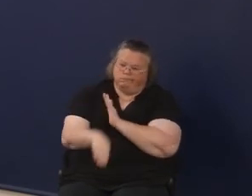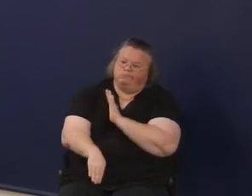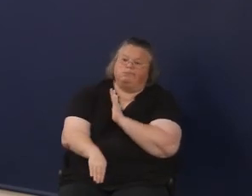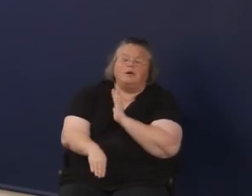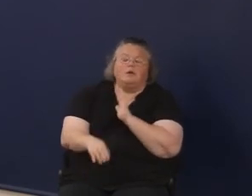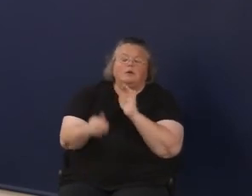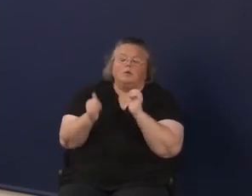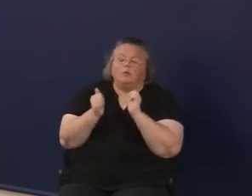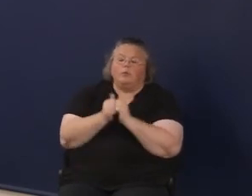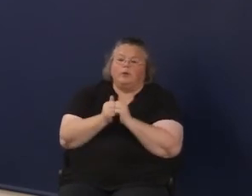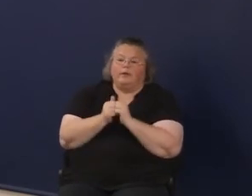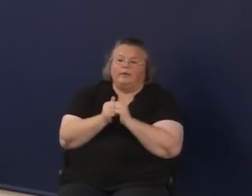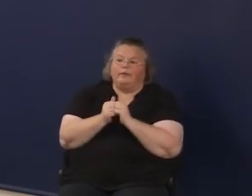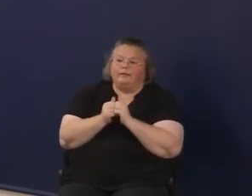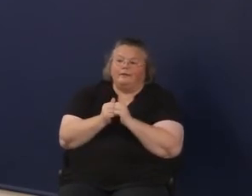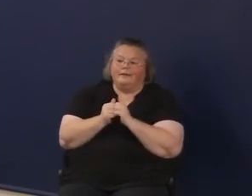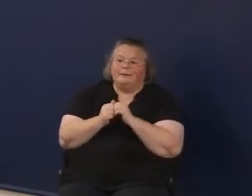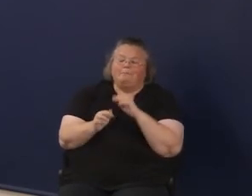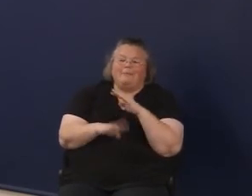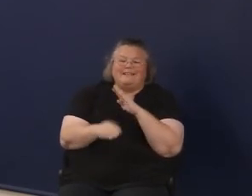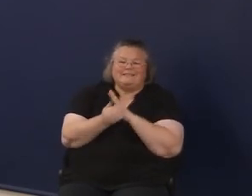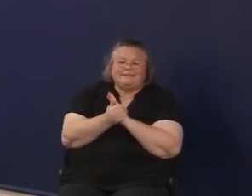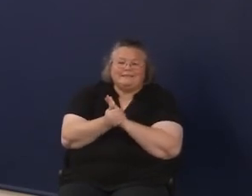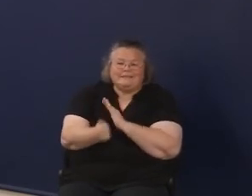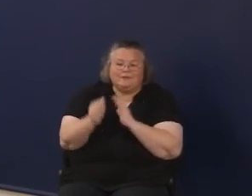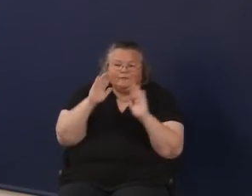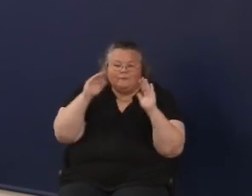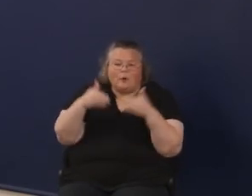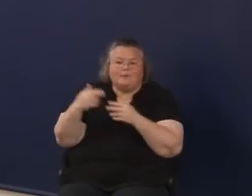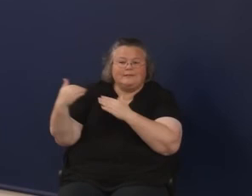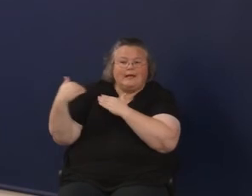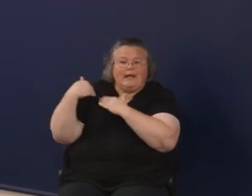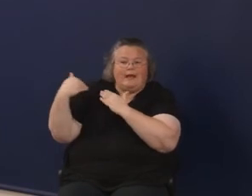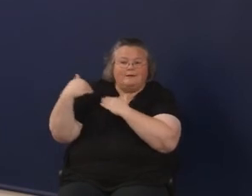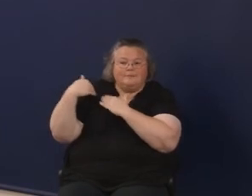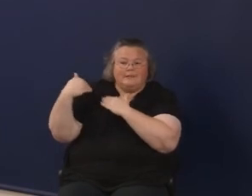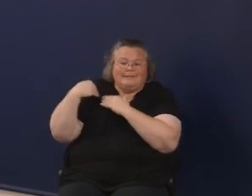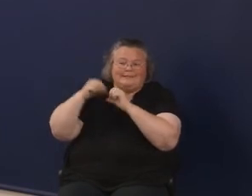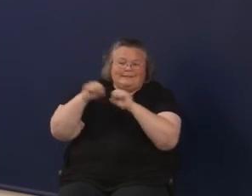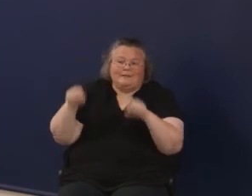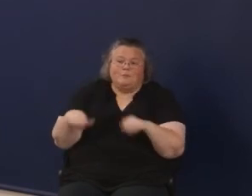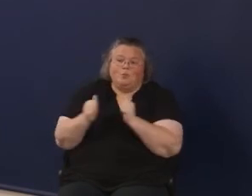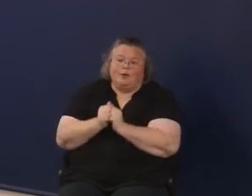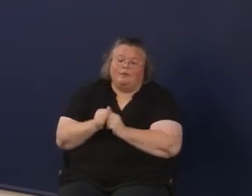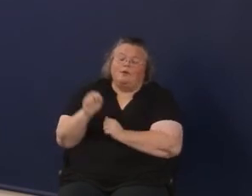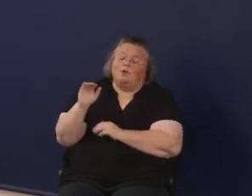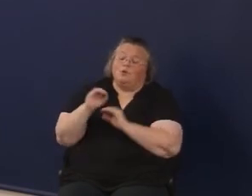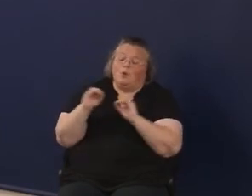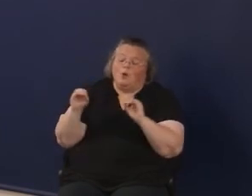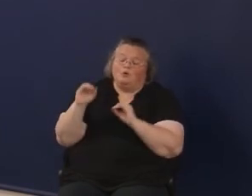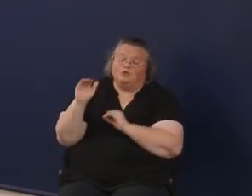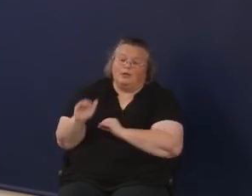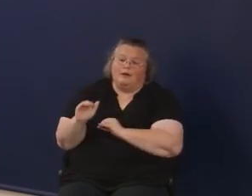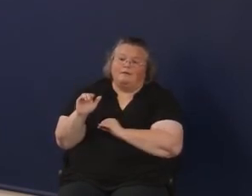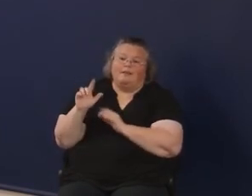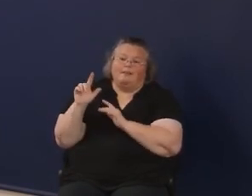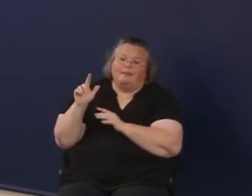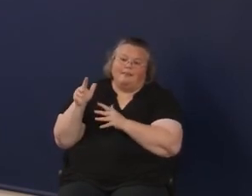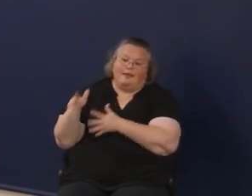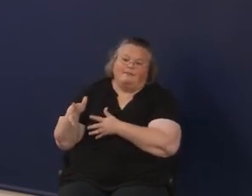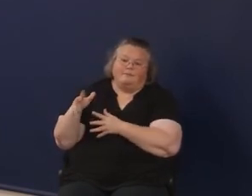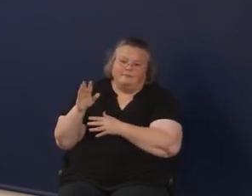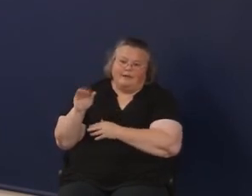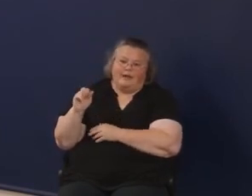basic skills focused accountability system with no child left behind. So those two things, I think, really